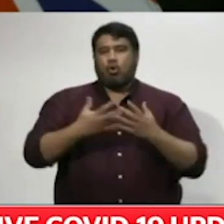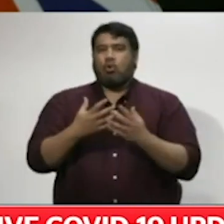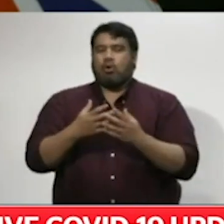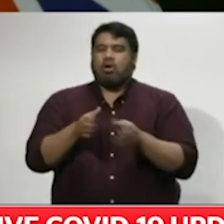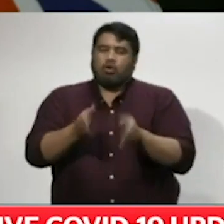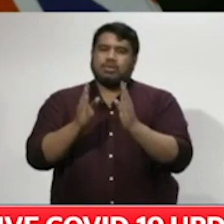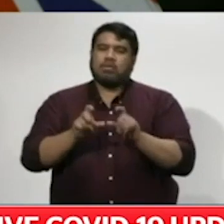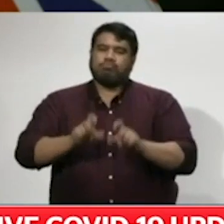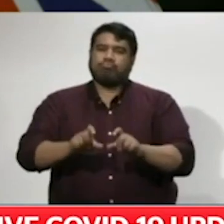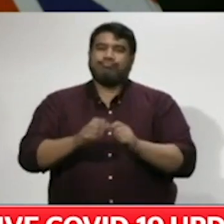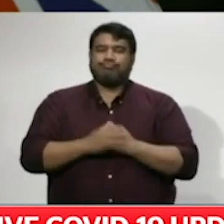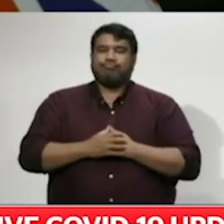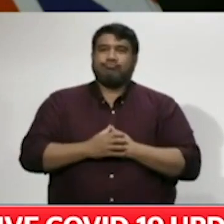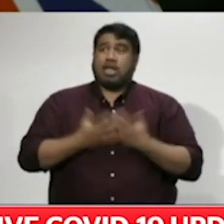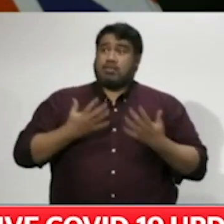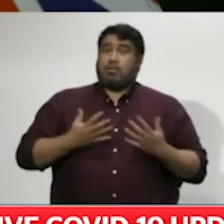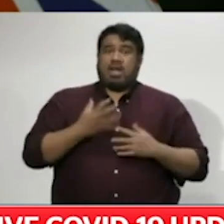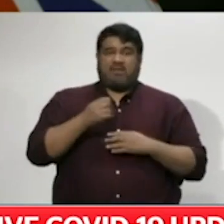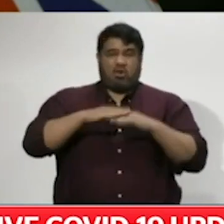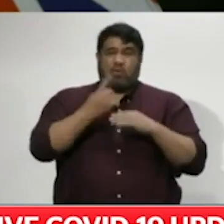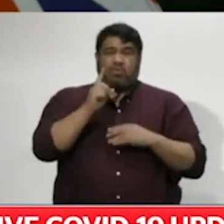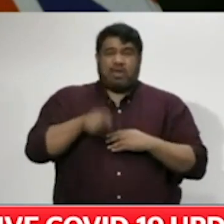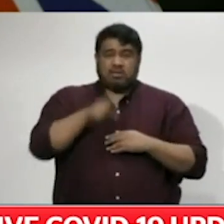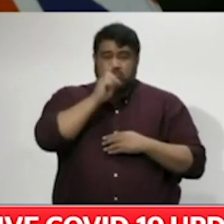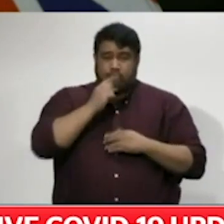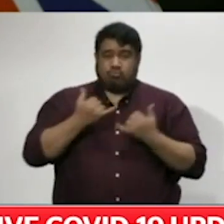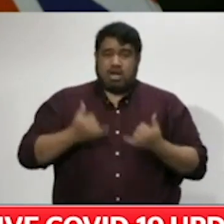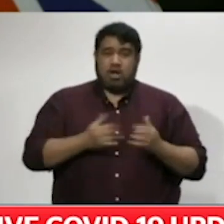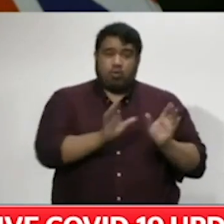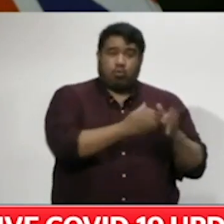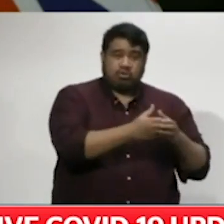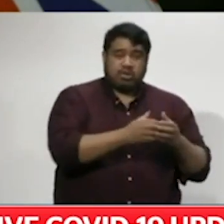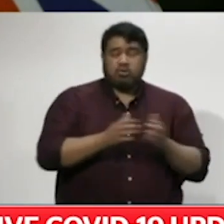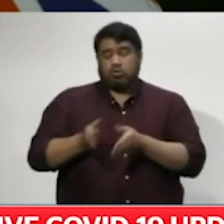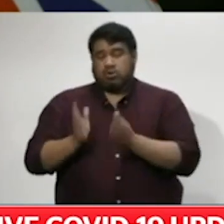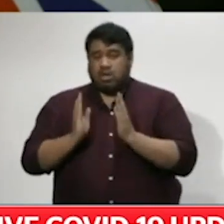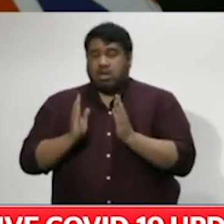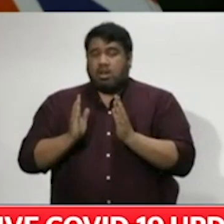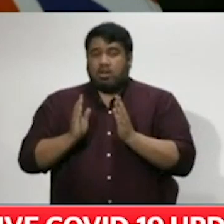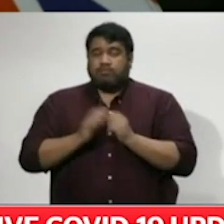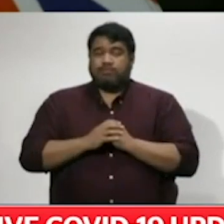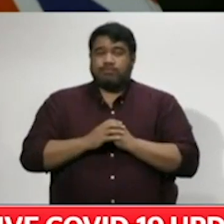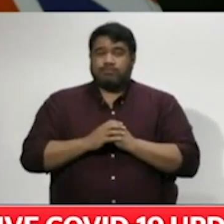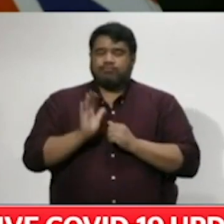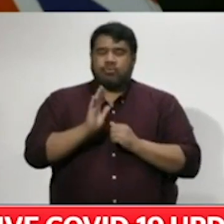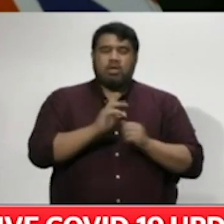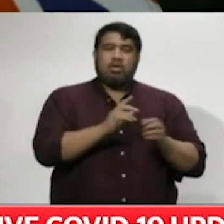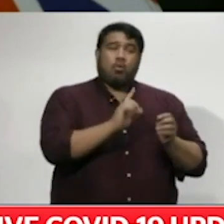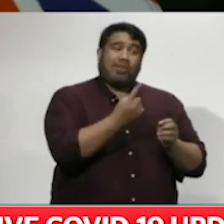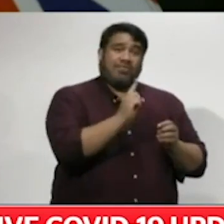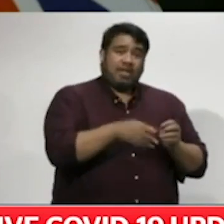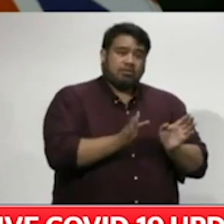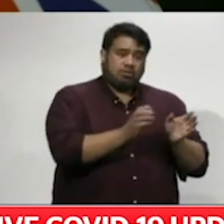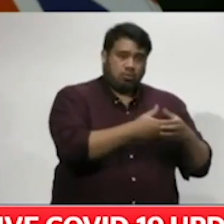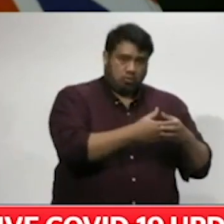179 people in quarantine facilities and just under 2,800 people in managed isolation.